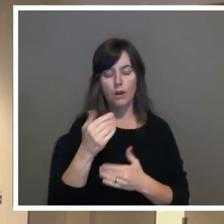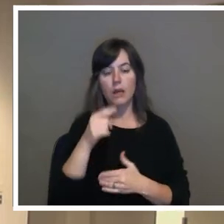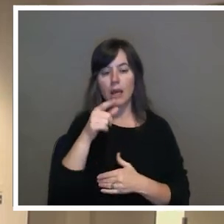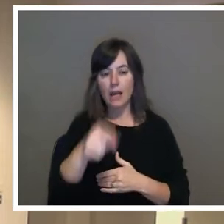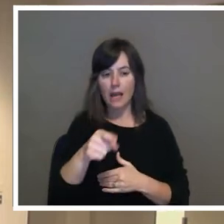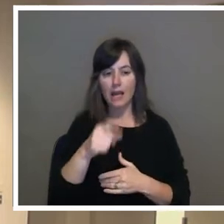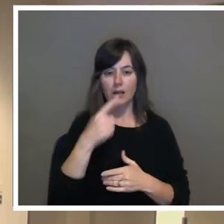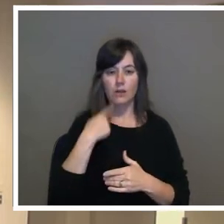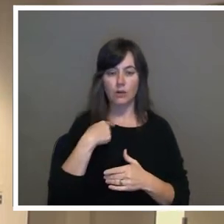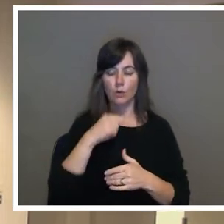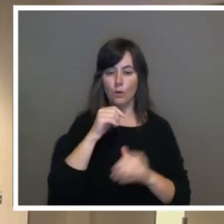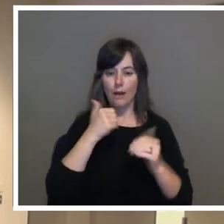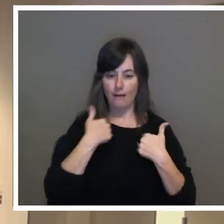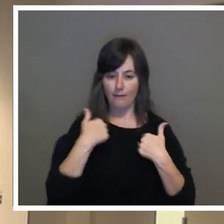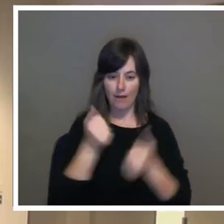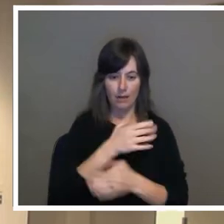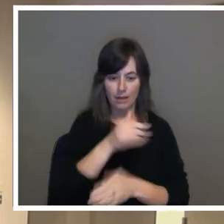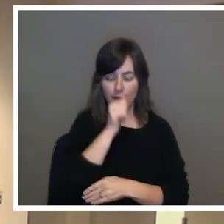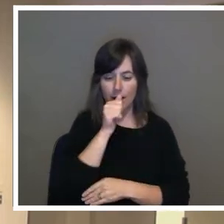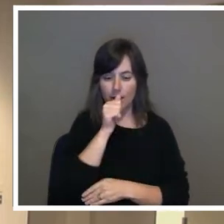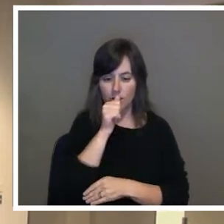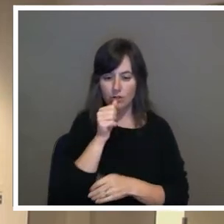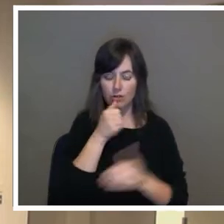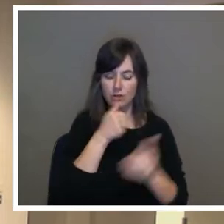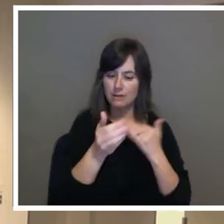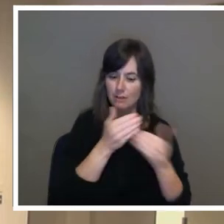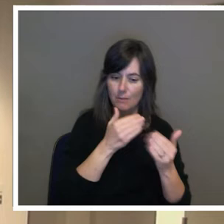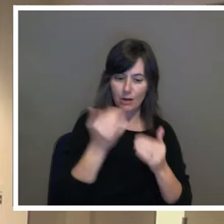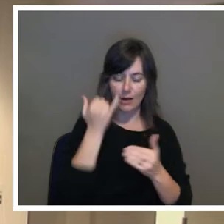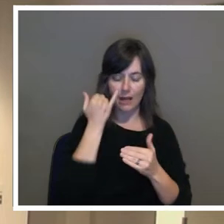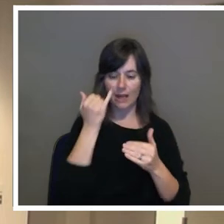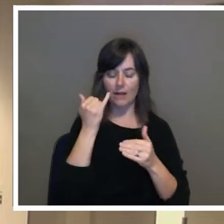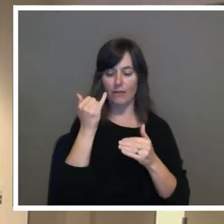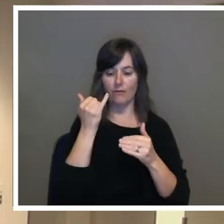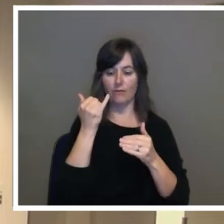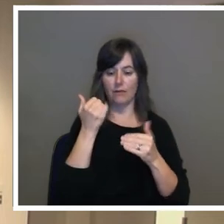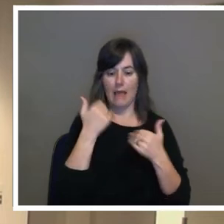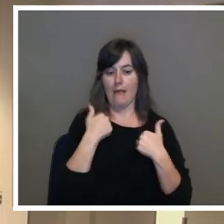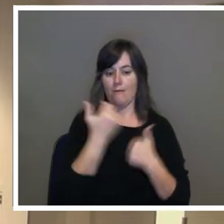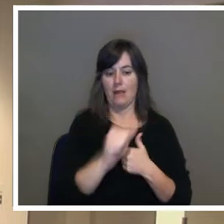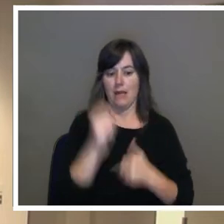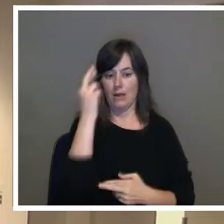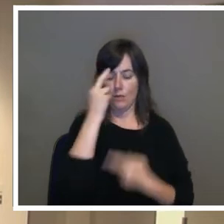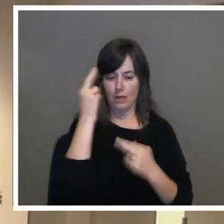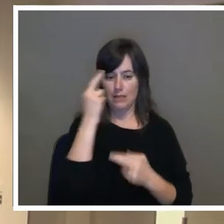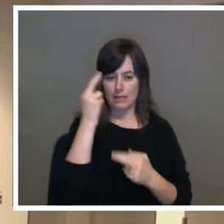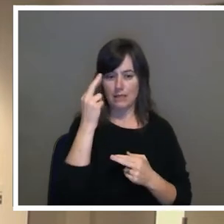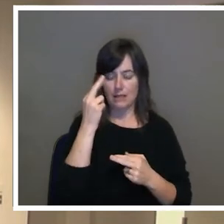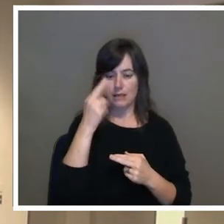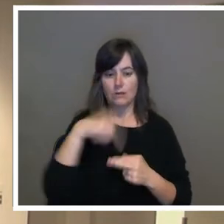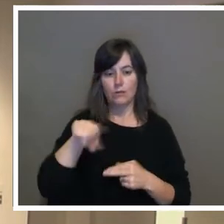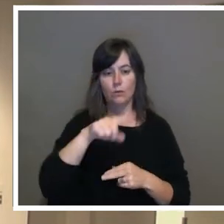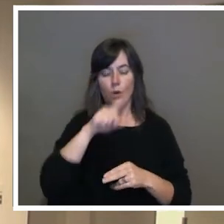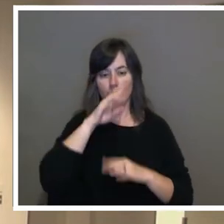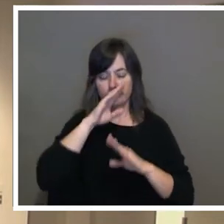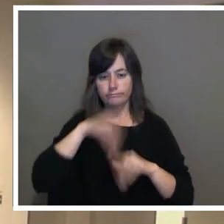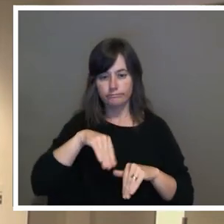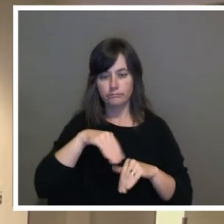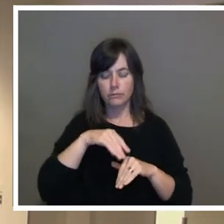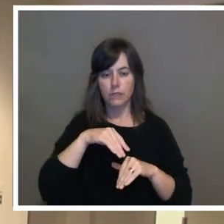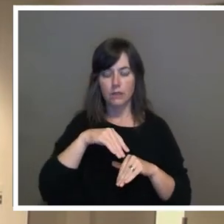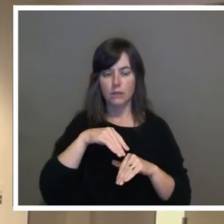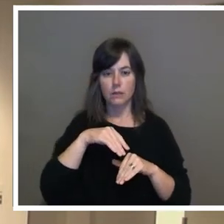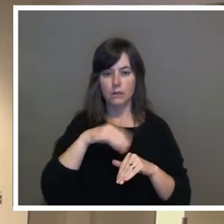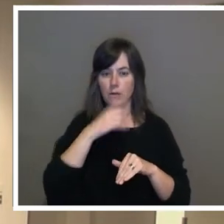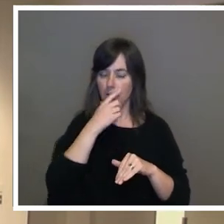regarding any regardless of any arbitrary reason full of regardless of any